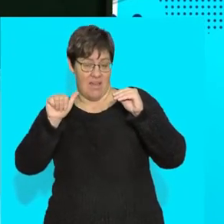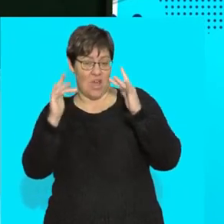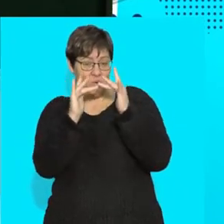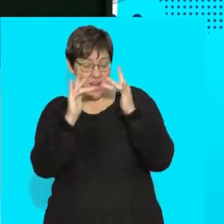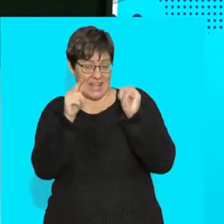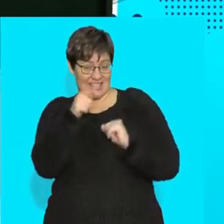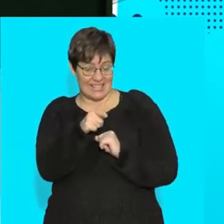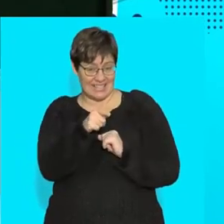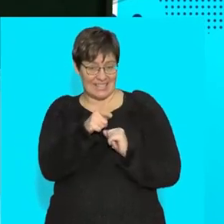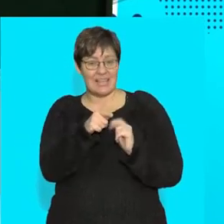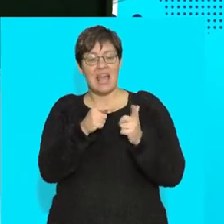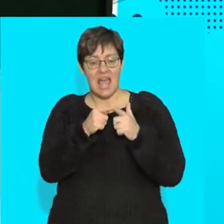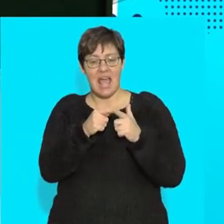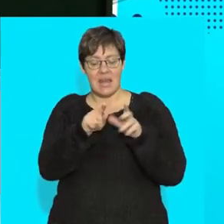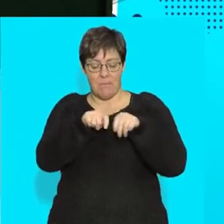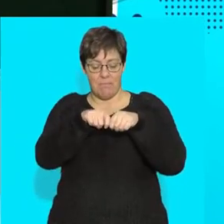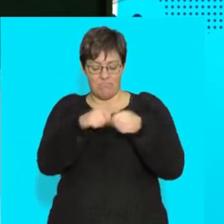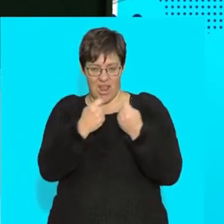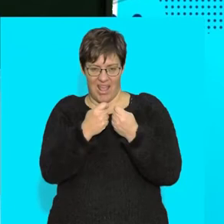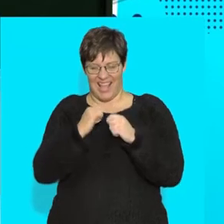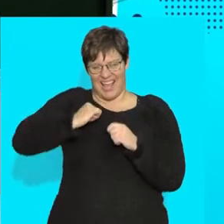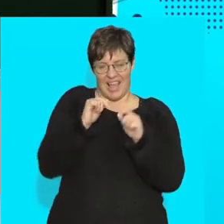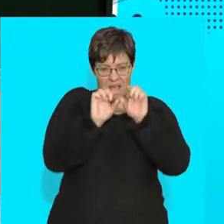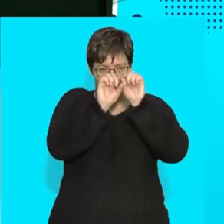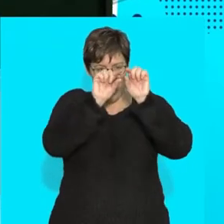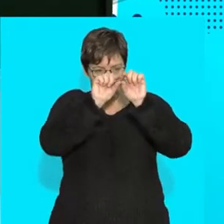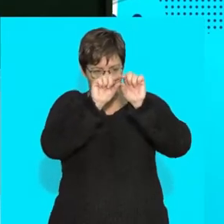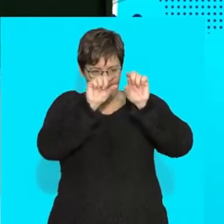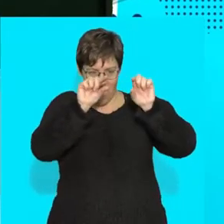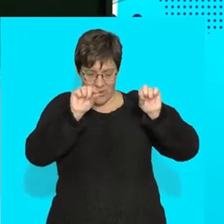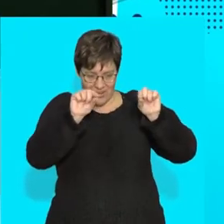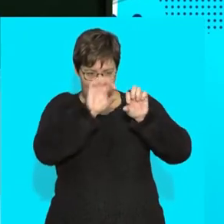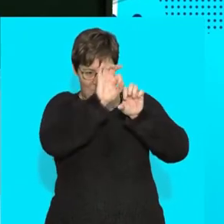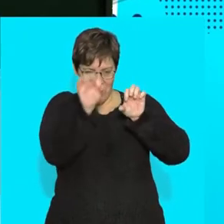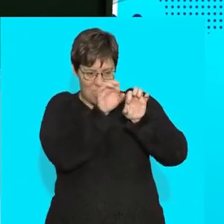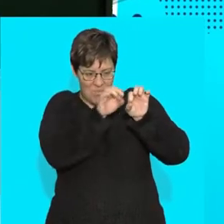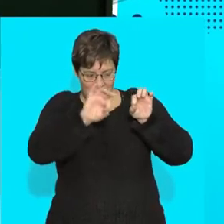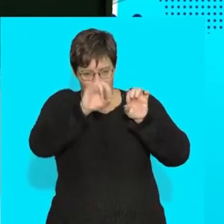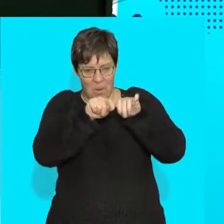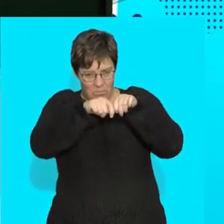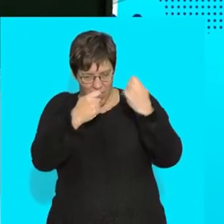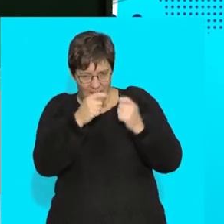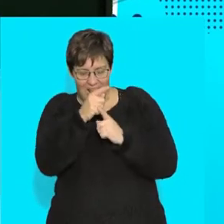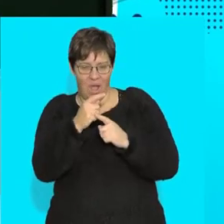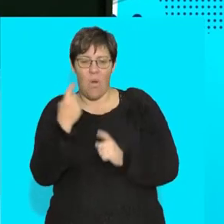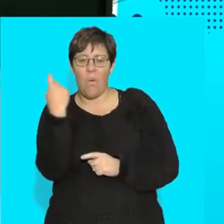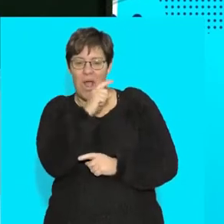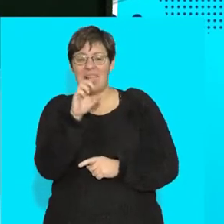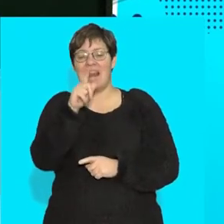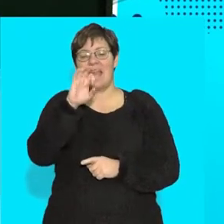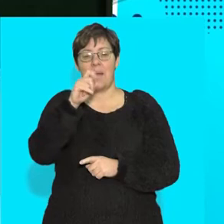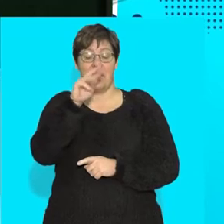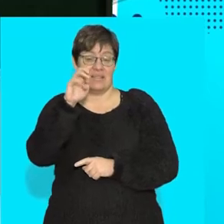then when I break my leg bone, you know, the wing, the two bones, sometimes I see a little white thing that is a ligament